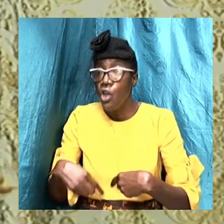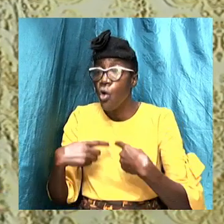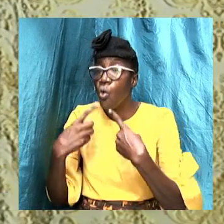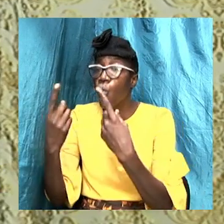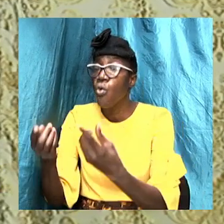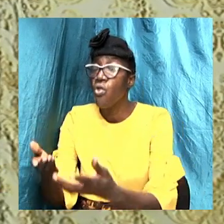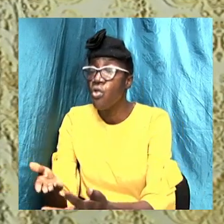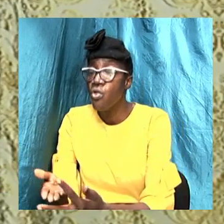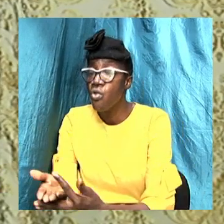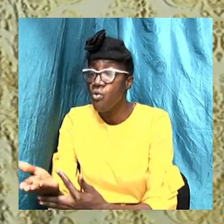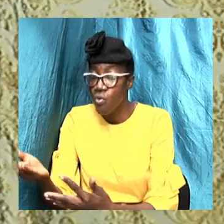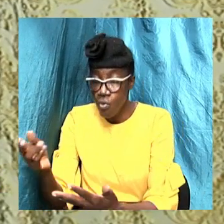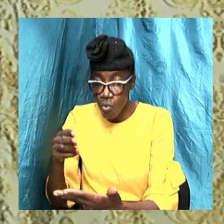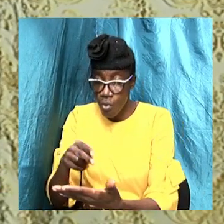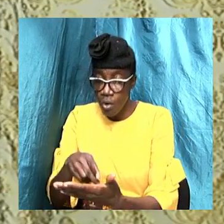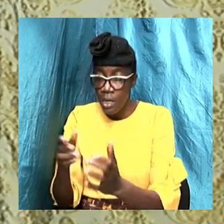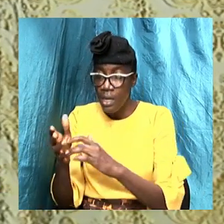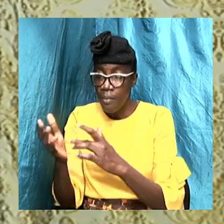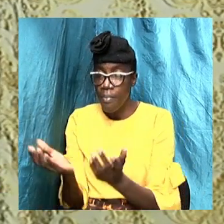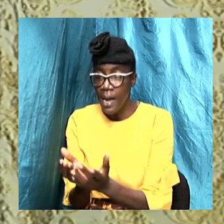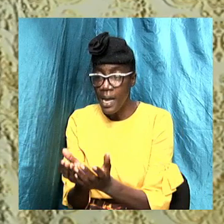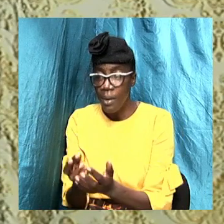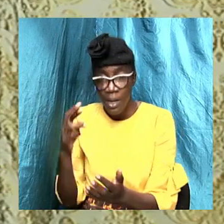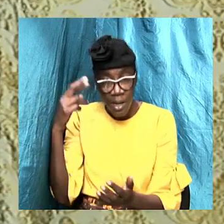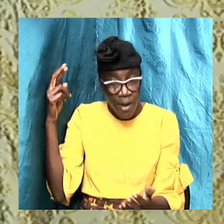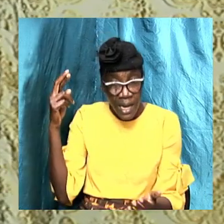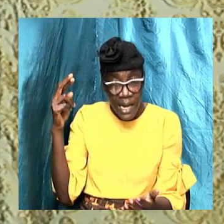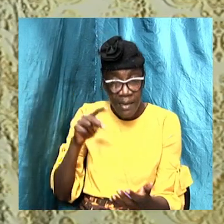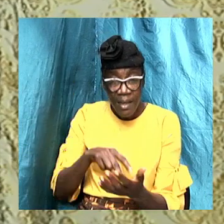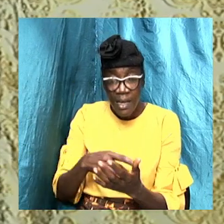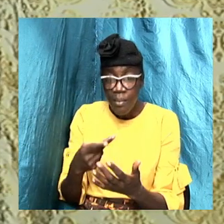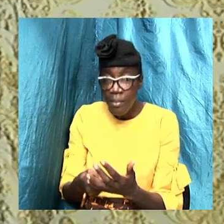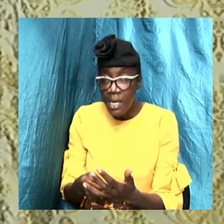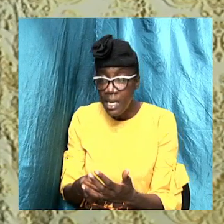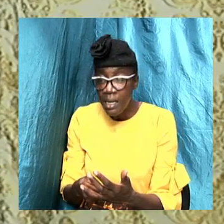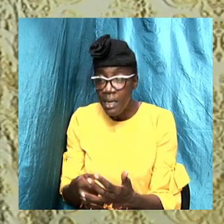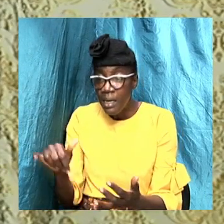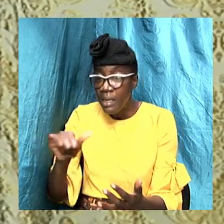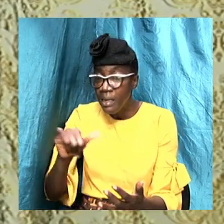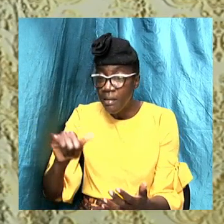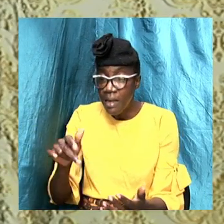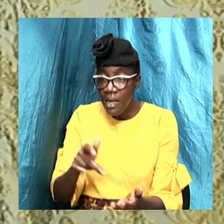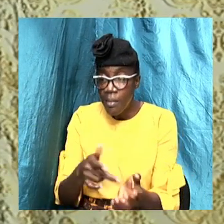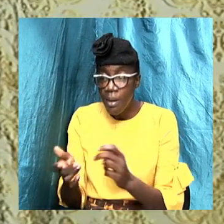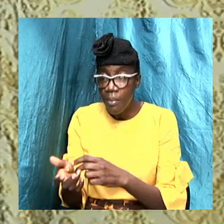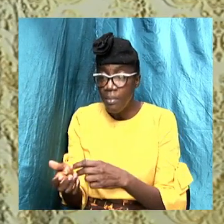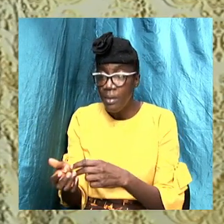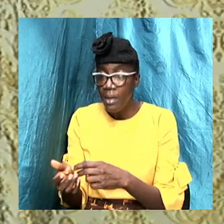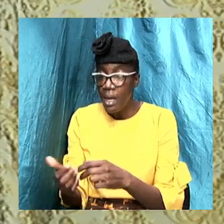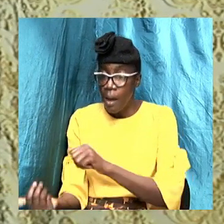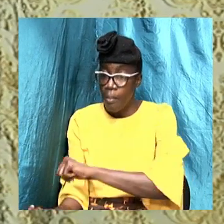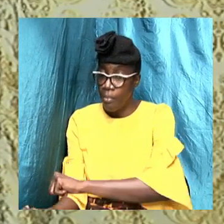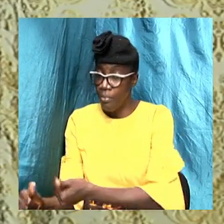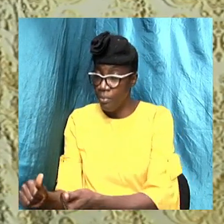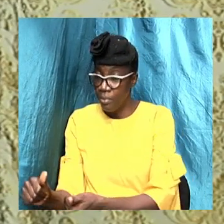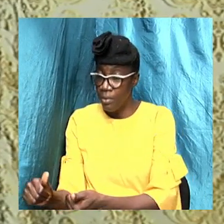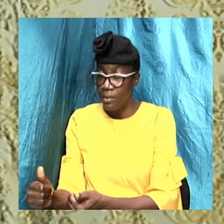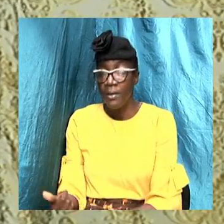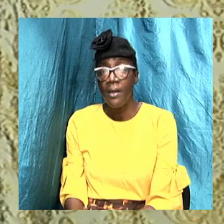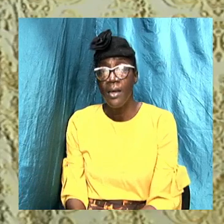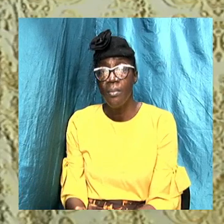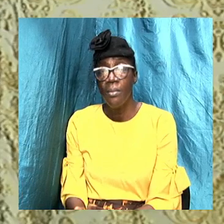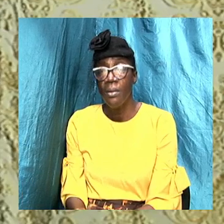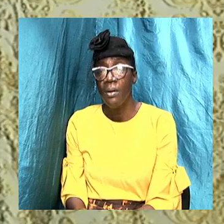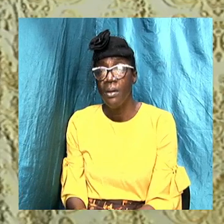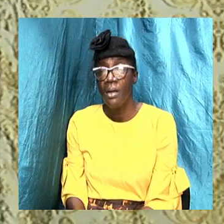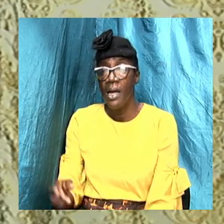reference to baptism it means that it is referring to the baptism in Jesus name so scriptures like Romans